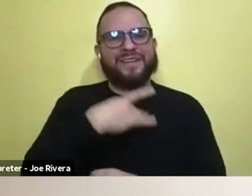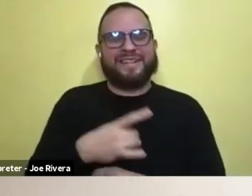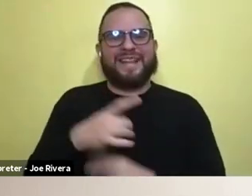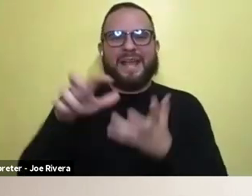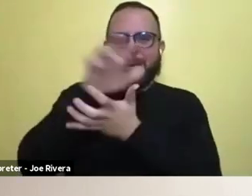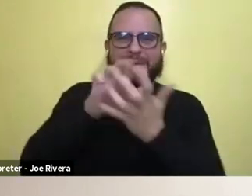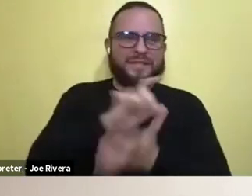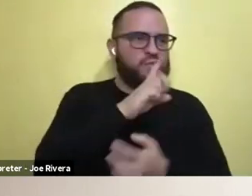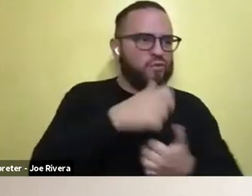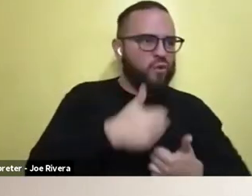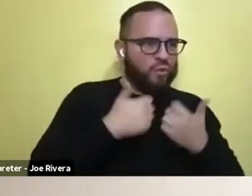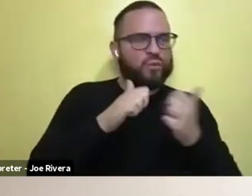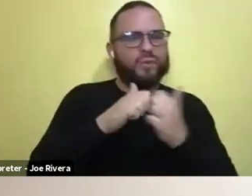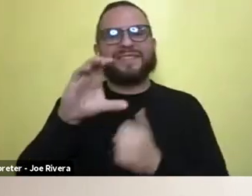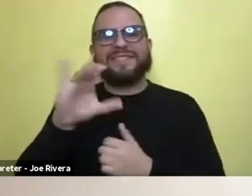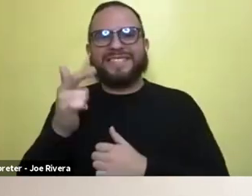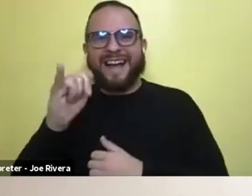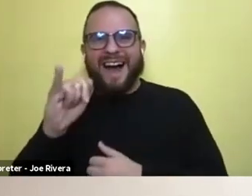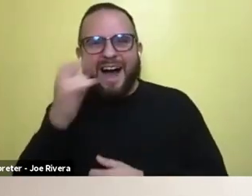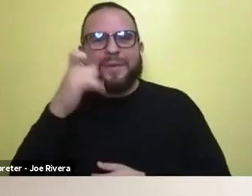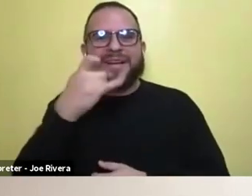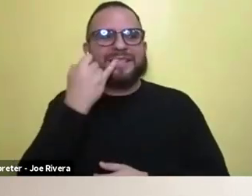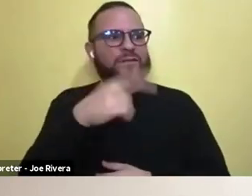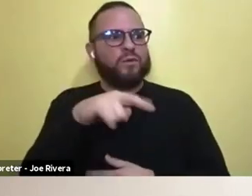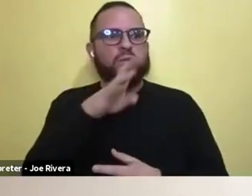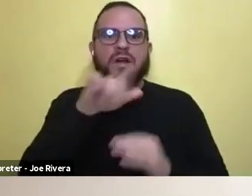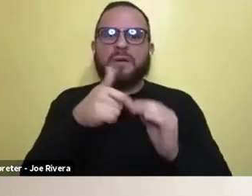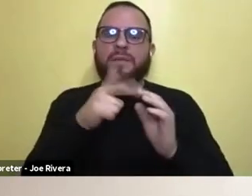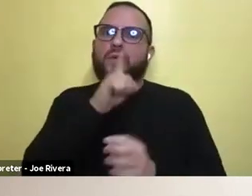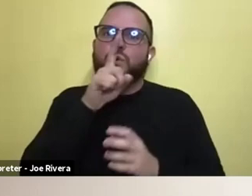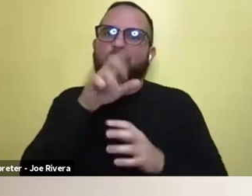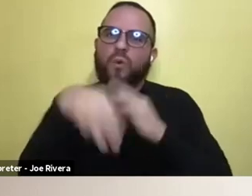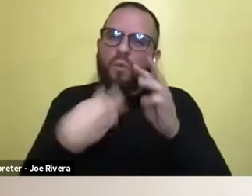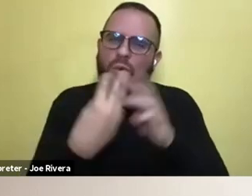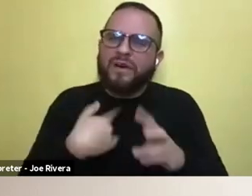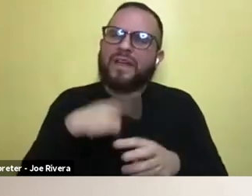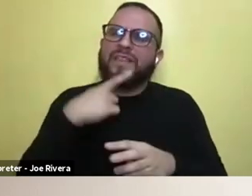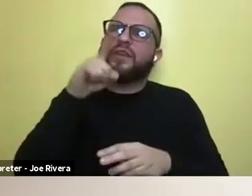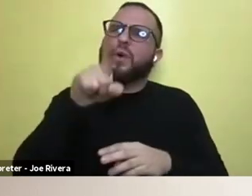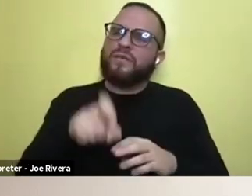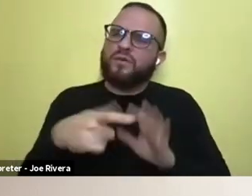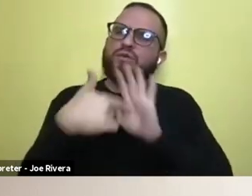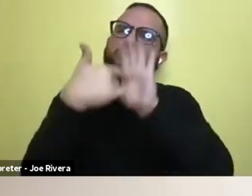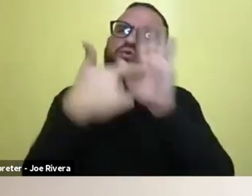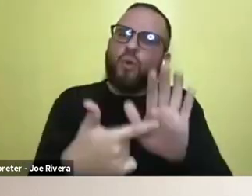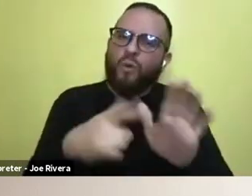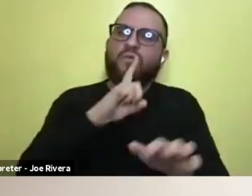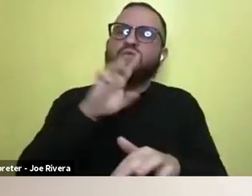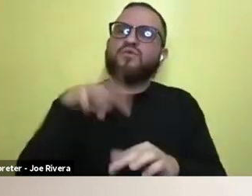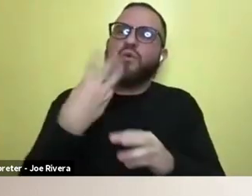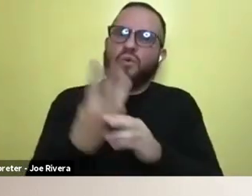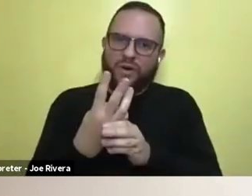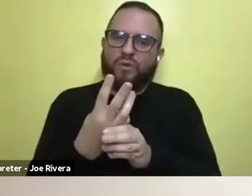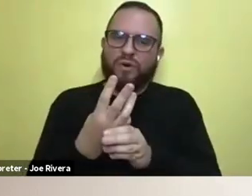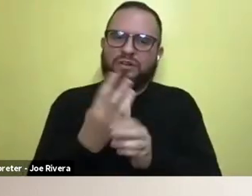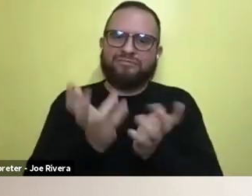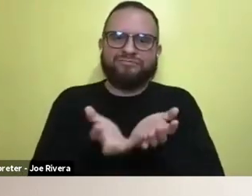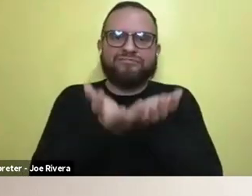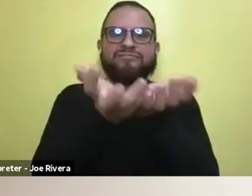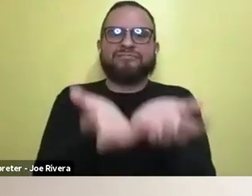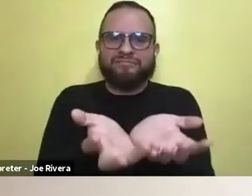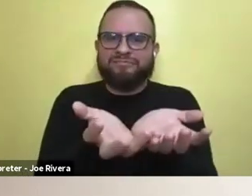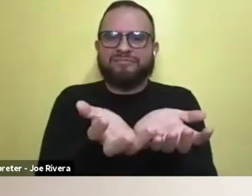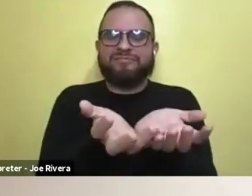you know, if you're going to speak about the real world and try to get people excited about it, it's imperative that you show that real world. And so to be able to